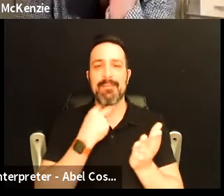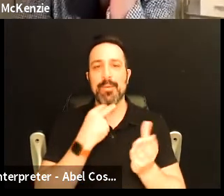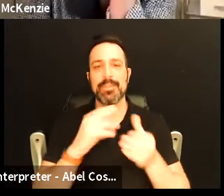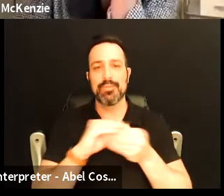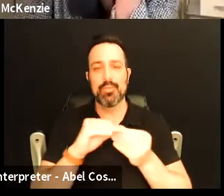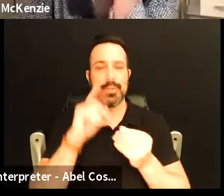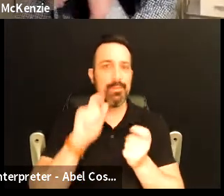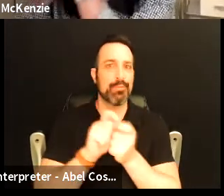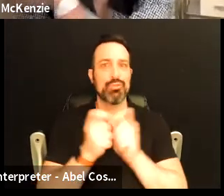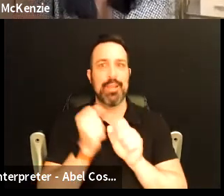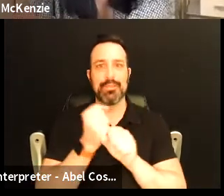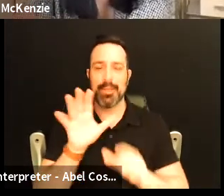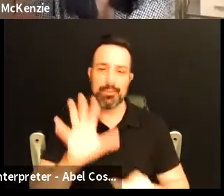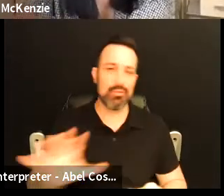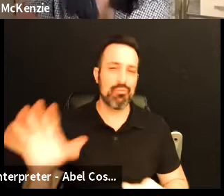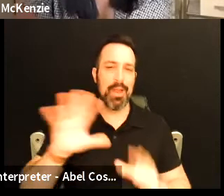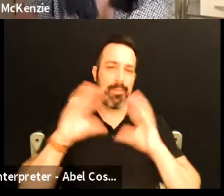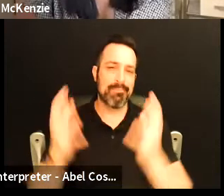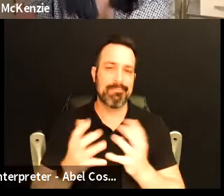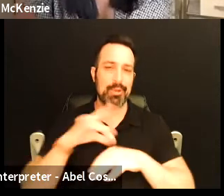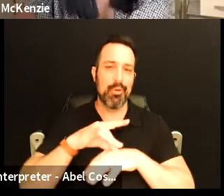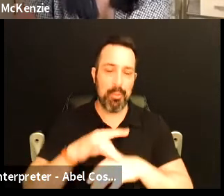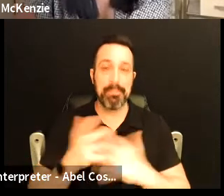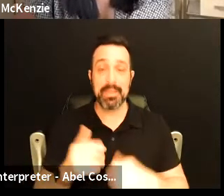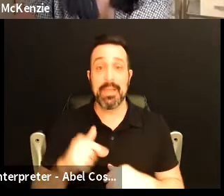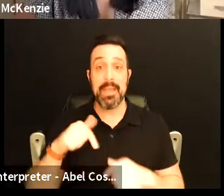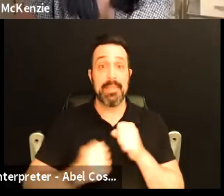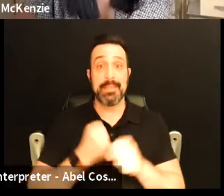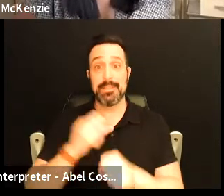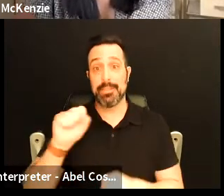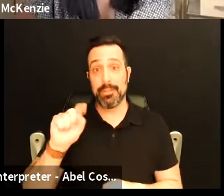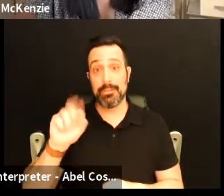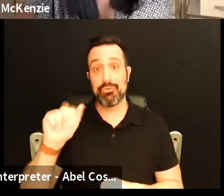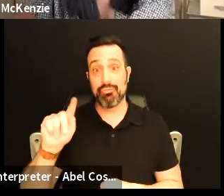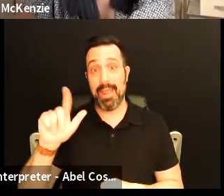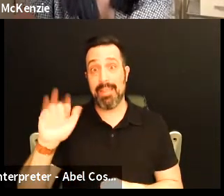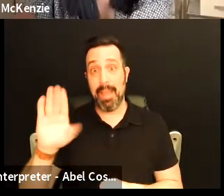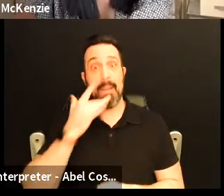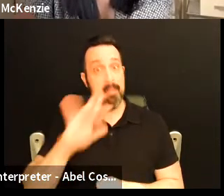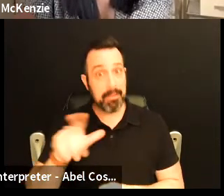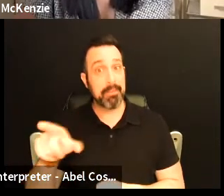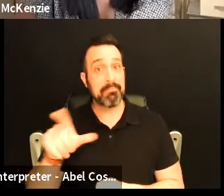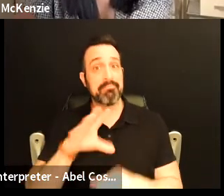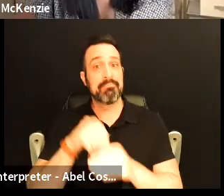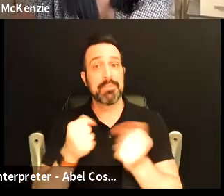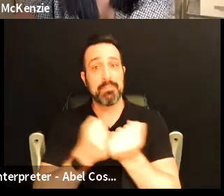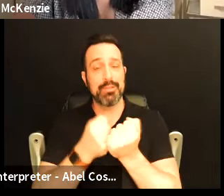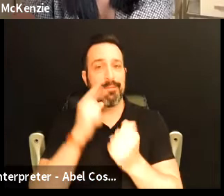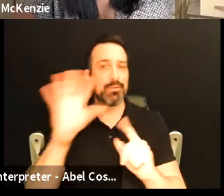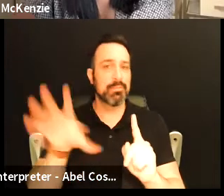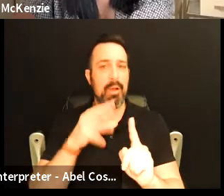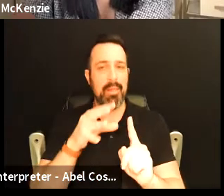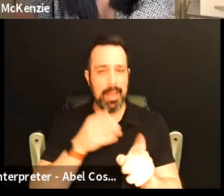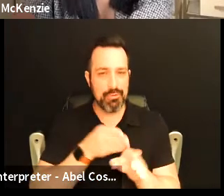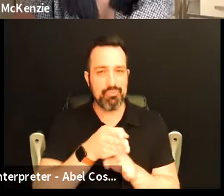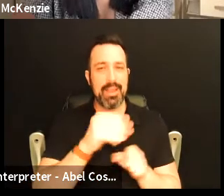change makers around the globe. This year Strat Lab was lucky enough to be a sponsor of the spotlight track here in